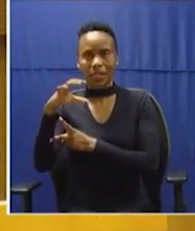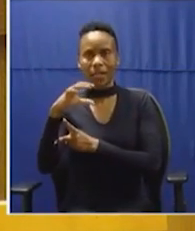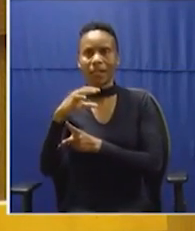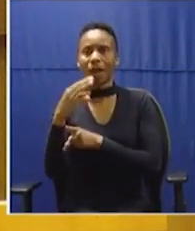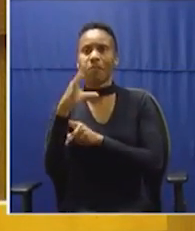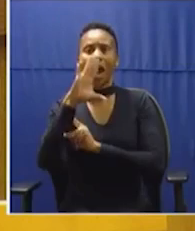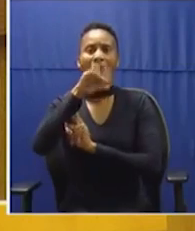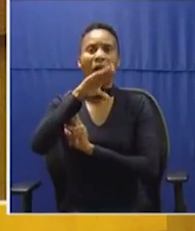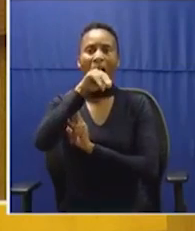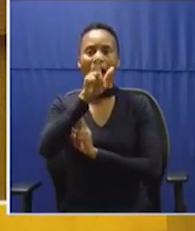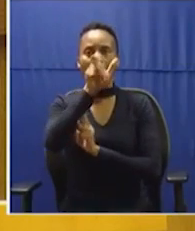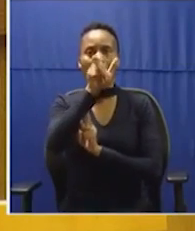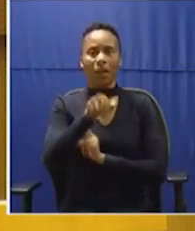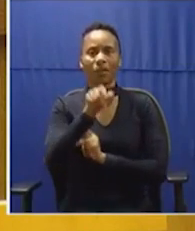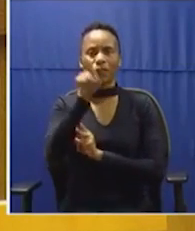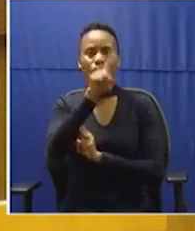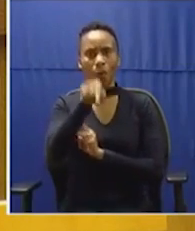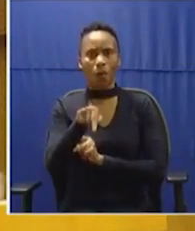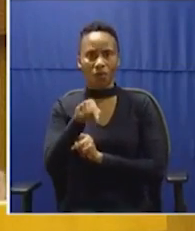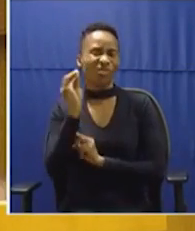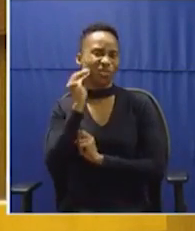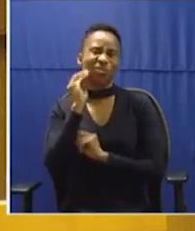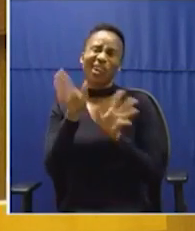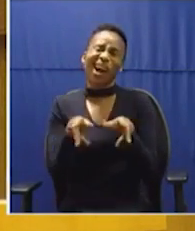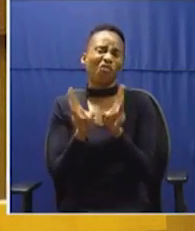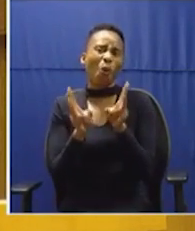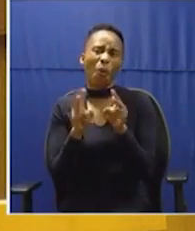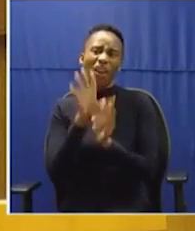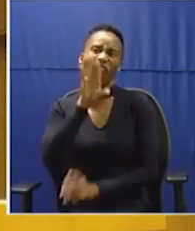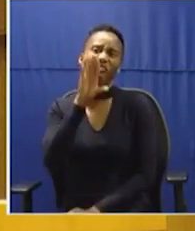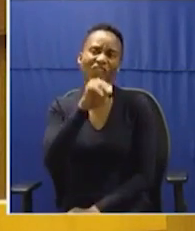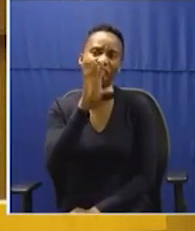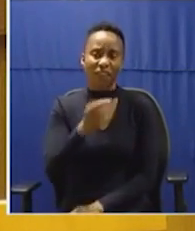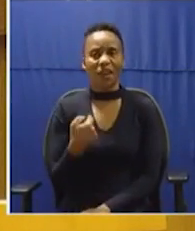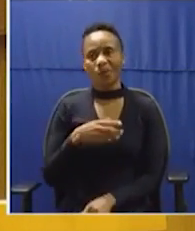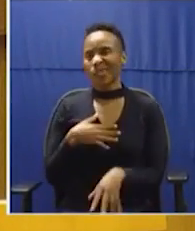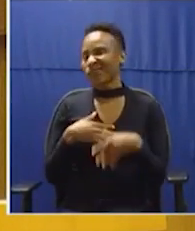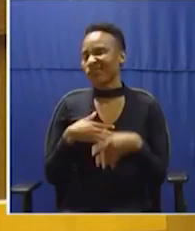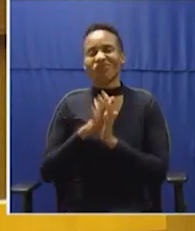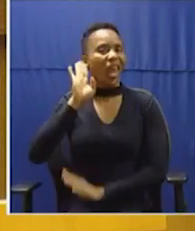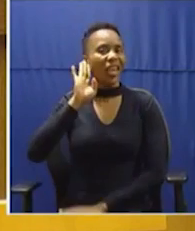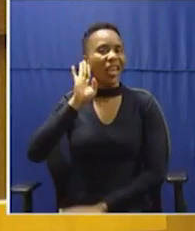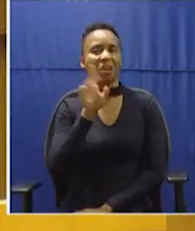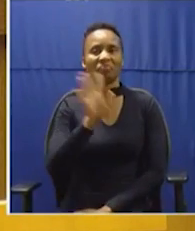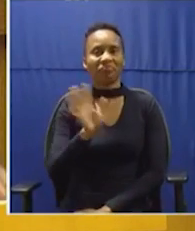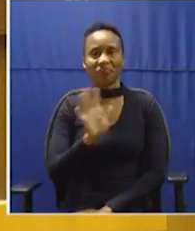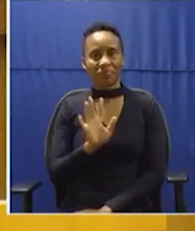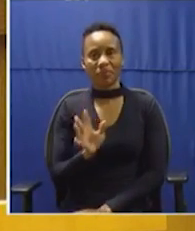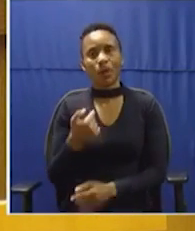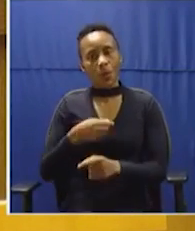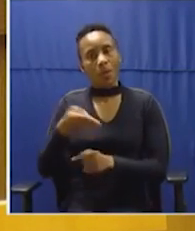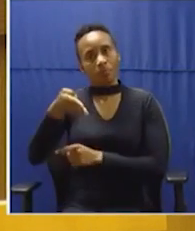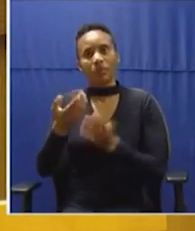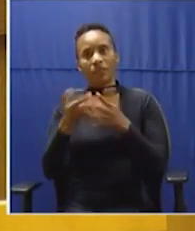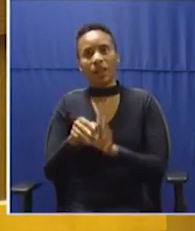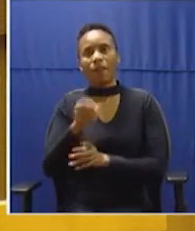wrong tree. And you know what normally backs, so we will not entertain the backing that has been happening here in terms of the issues of VBS.